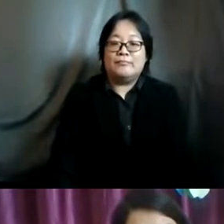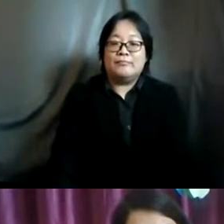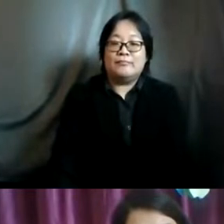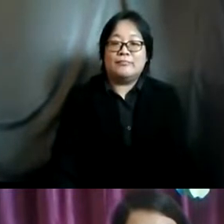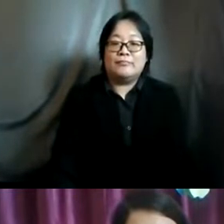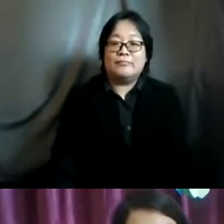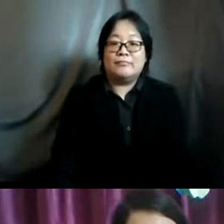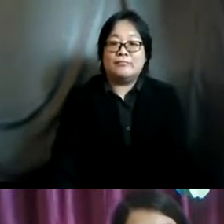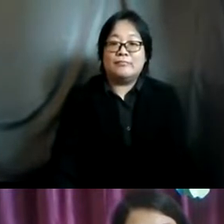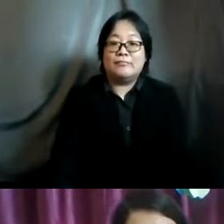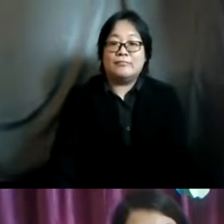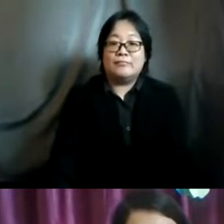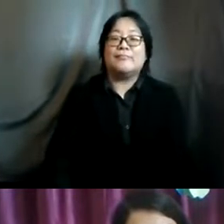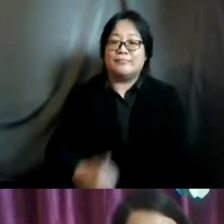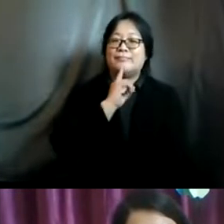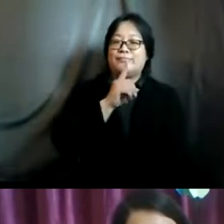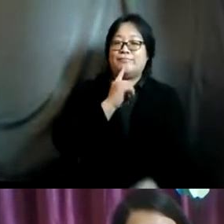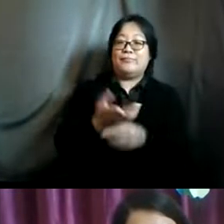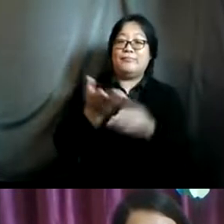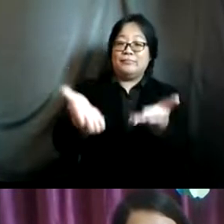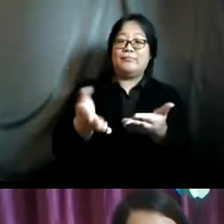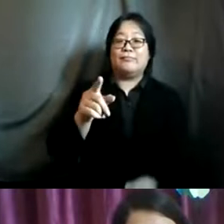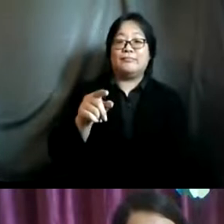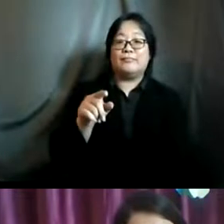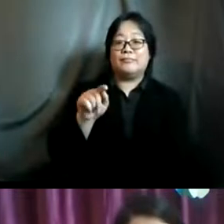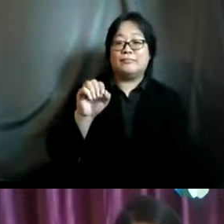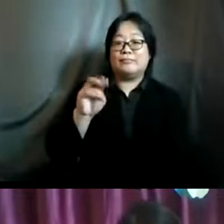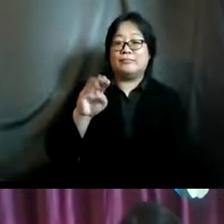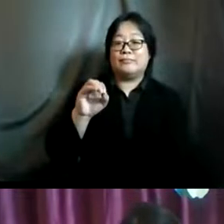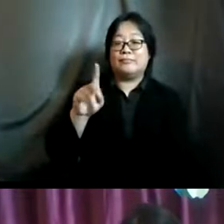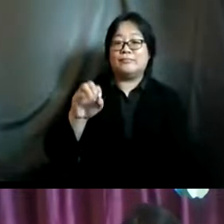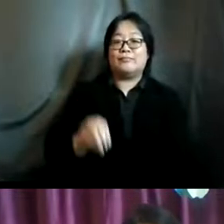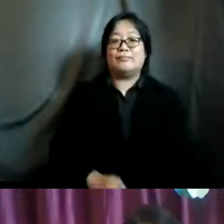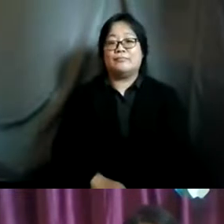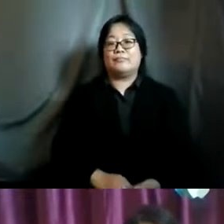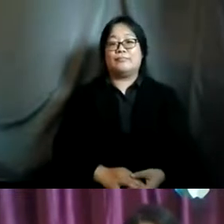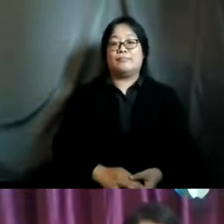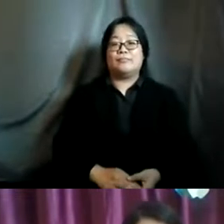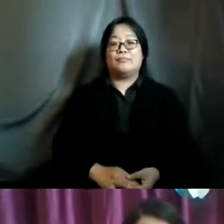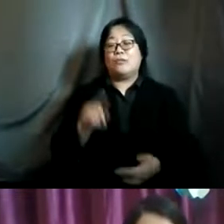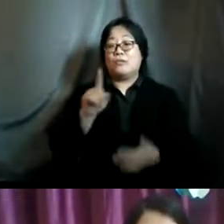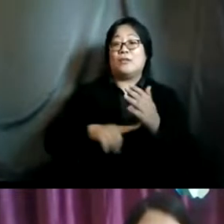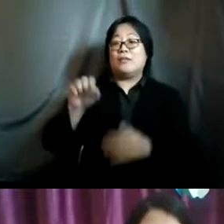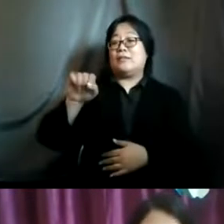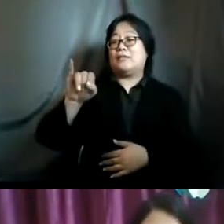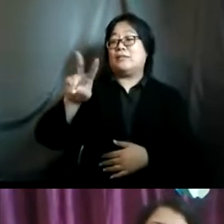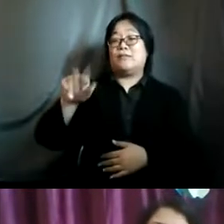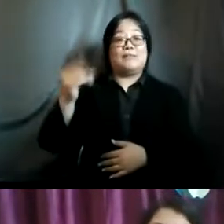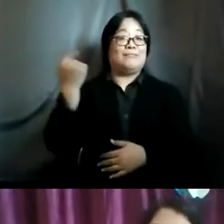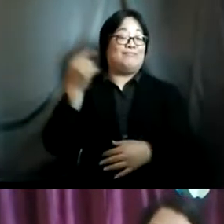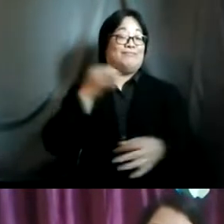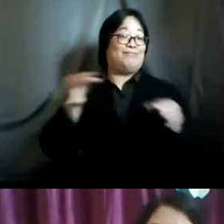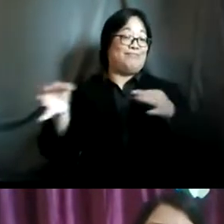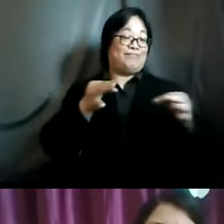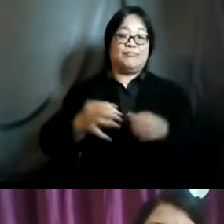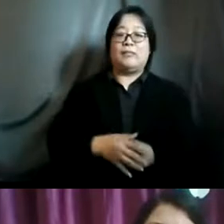much siva absolutely please go ahead okay uh to to build on what what siva has just mentioned and uh